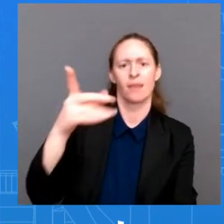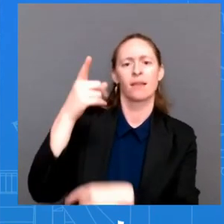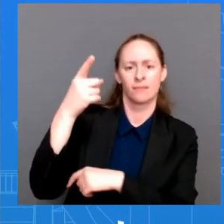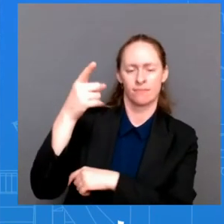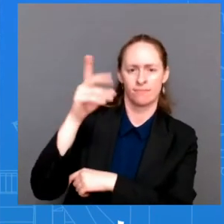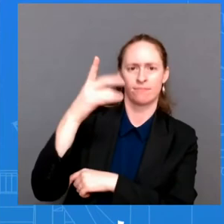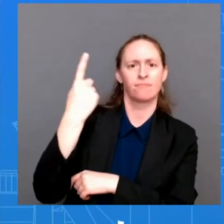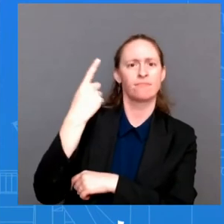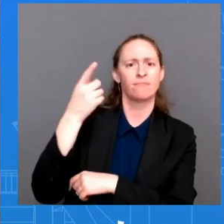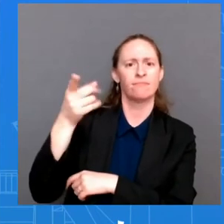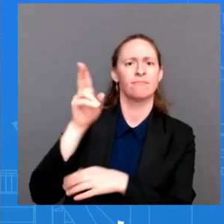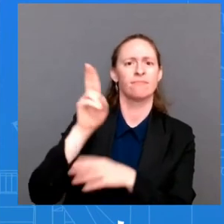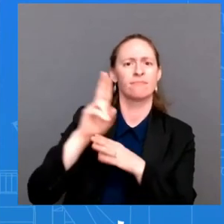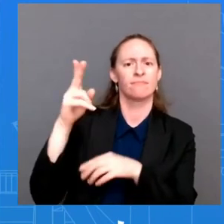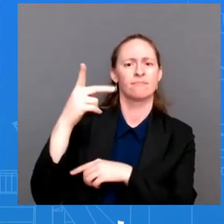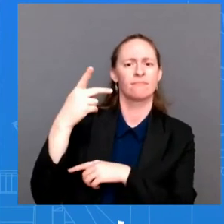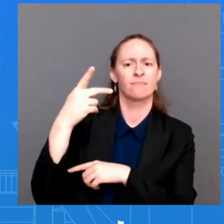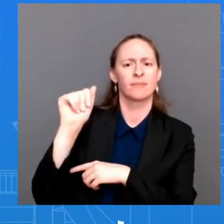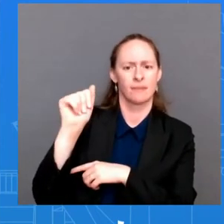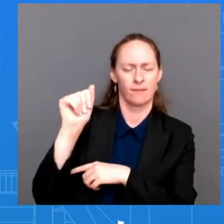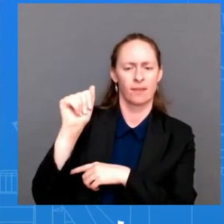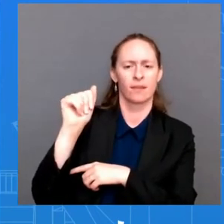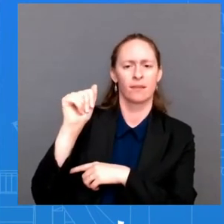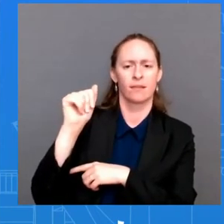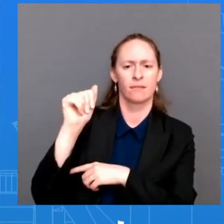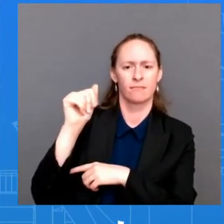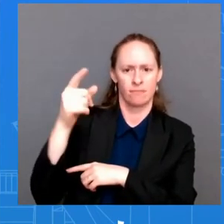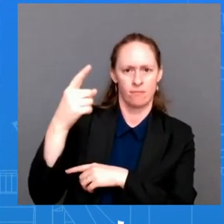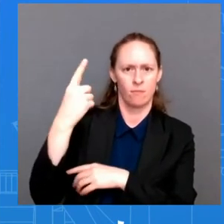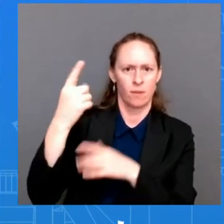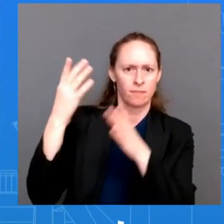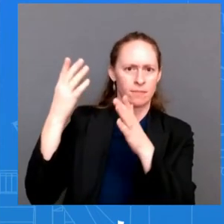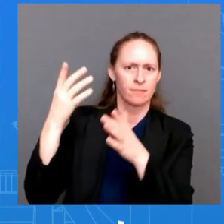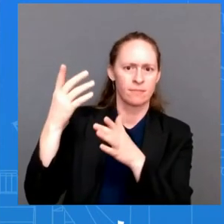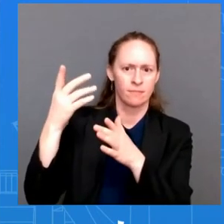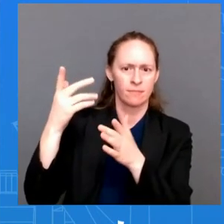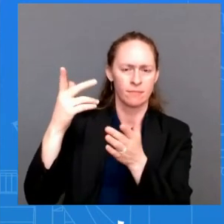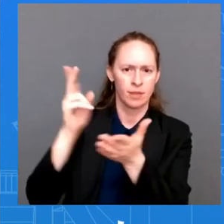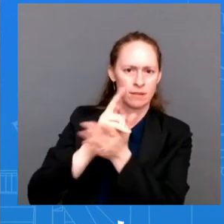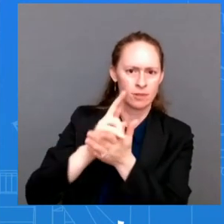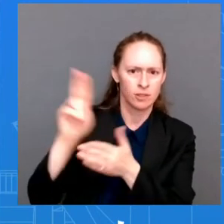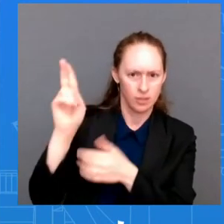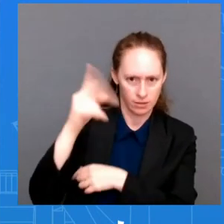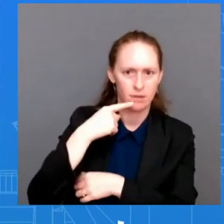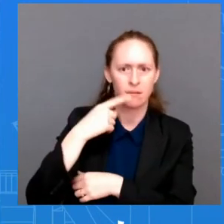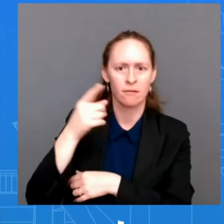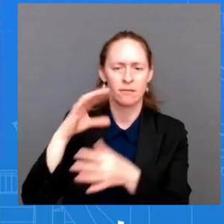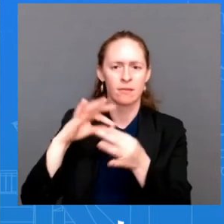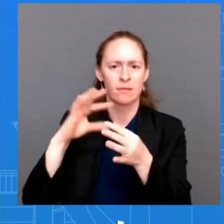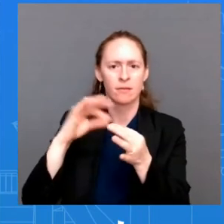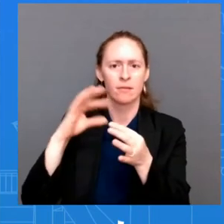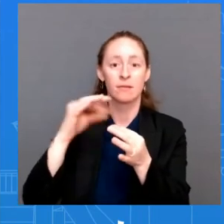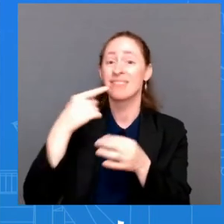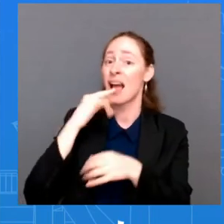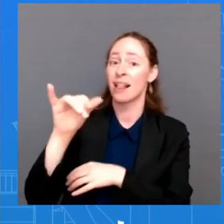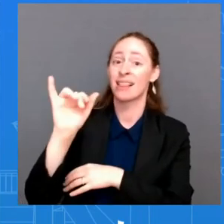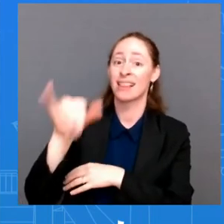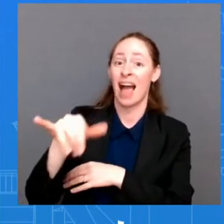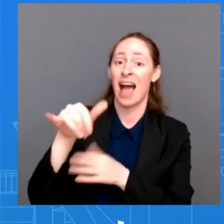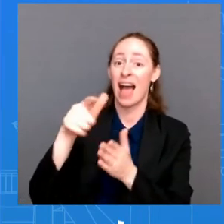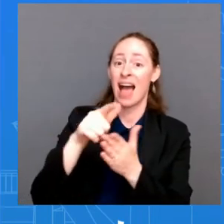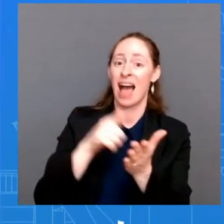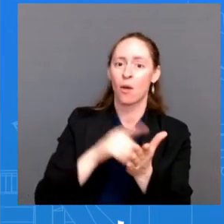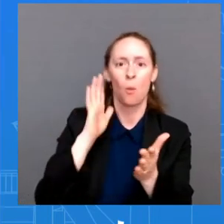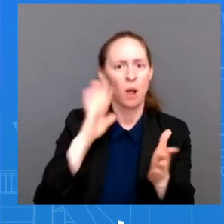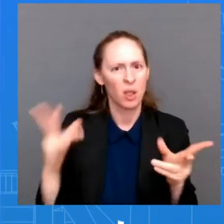budget model says this inflation reduction act is actually going to increase inflation in 2024 does the president worry about that so